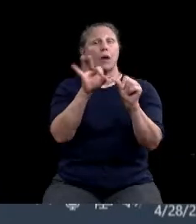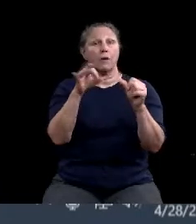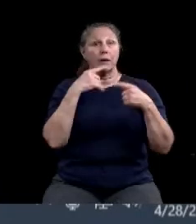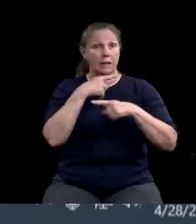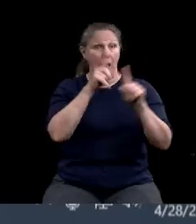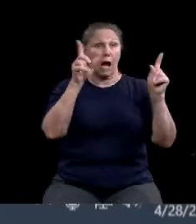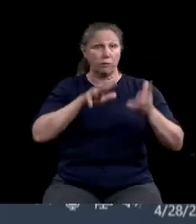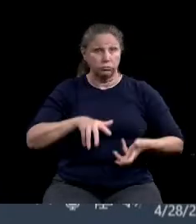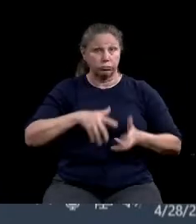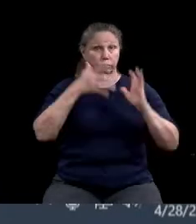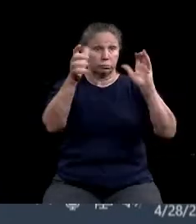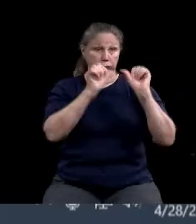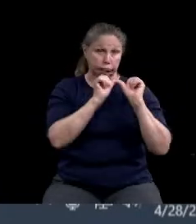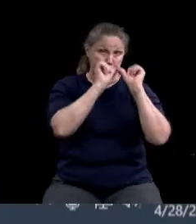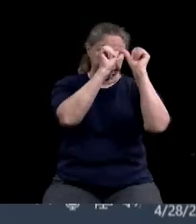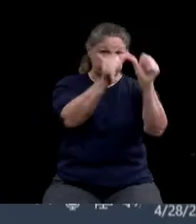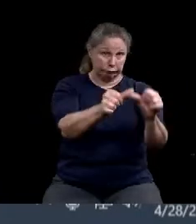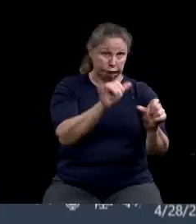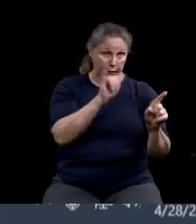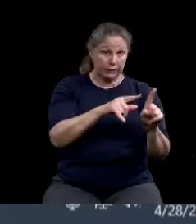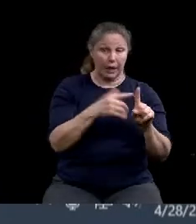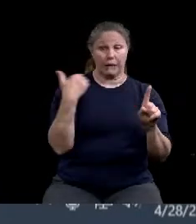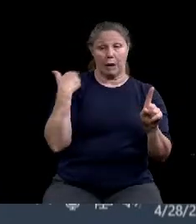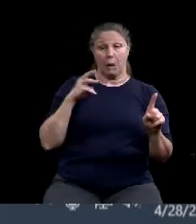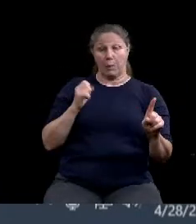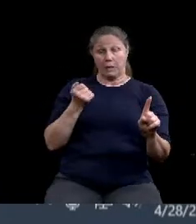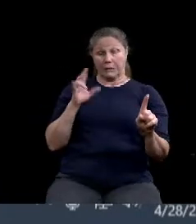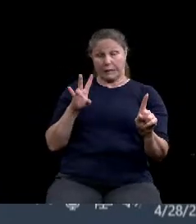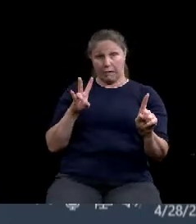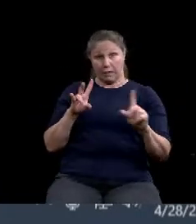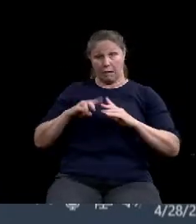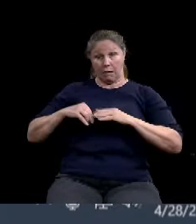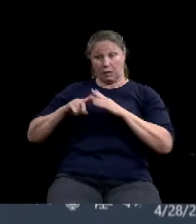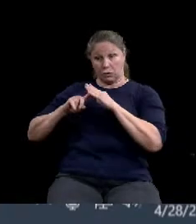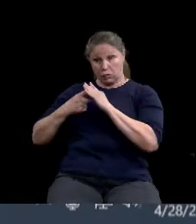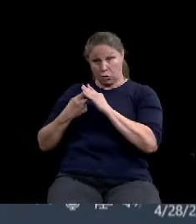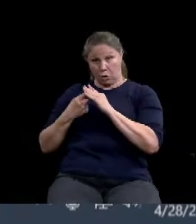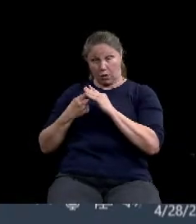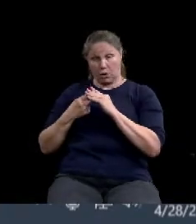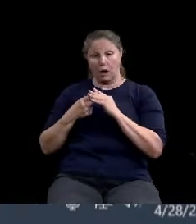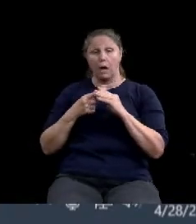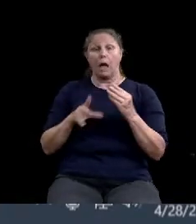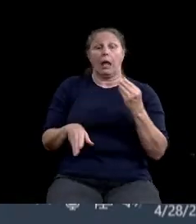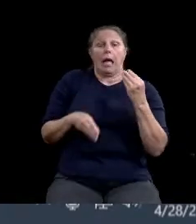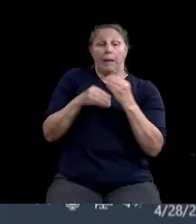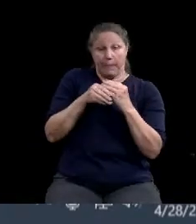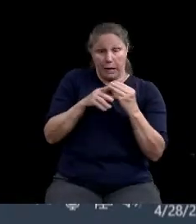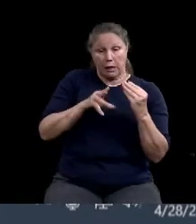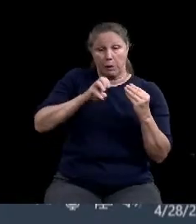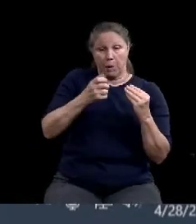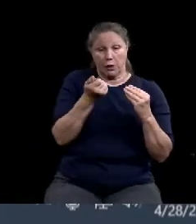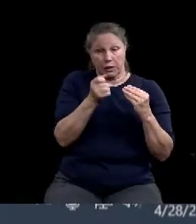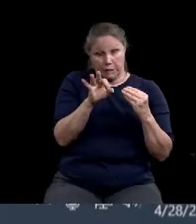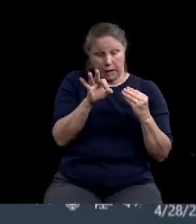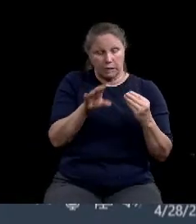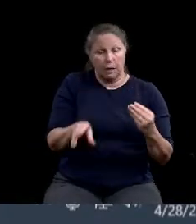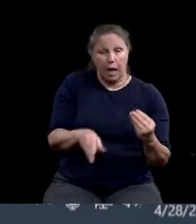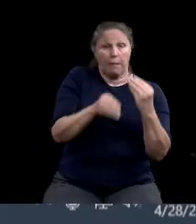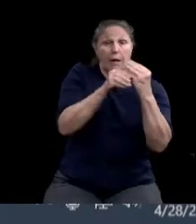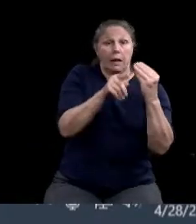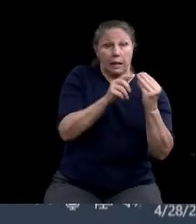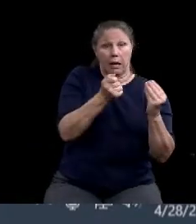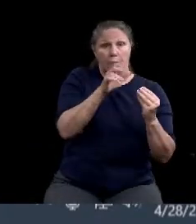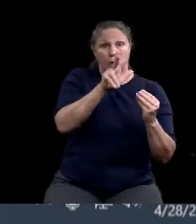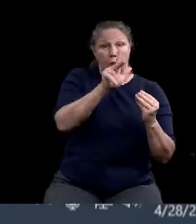March 17, 2020, amended on March 19, 2020, and March 23, 2020 by Mayor Kyle Deaver, and is